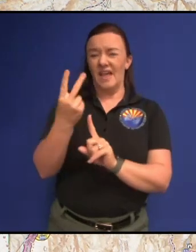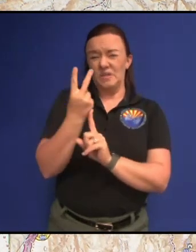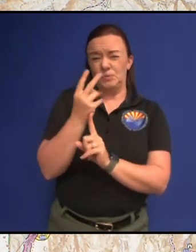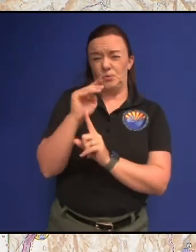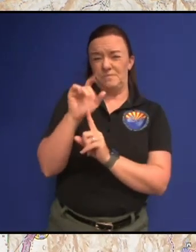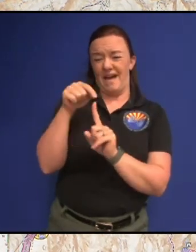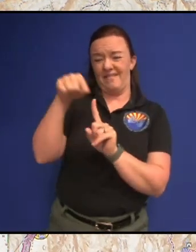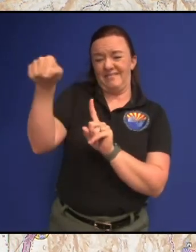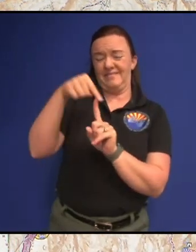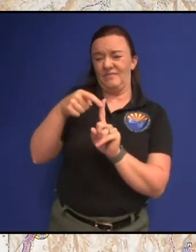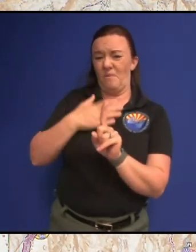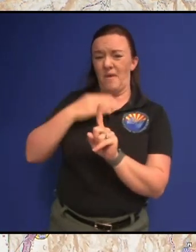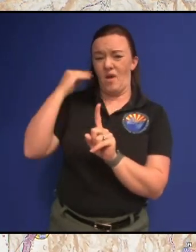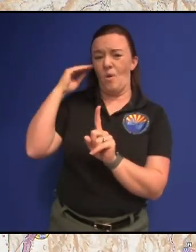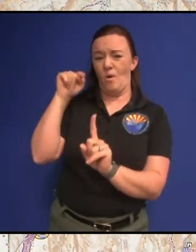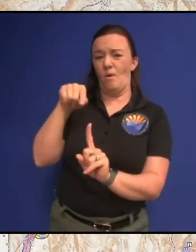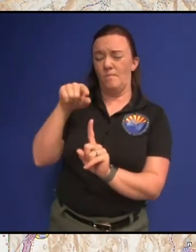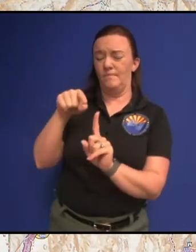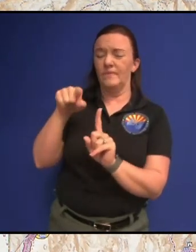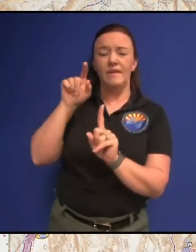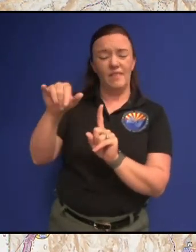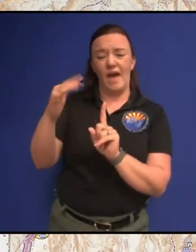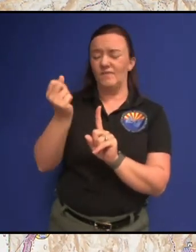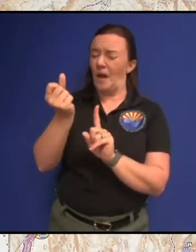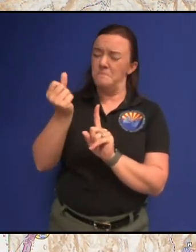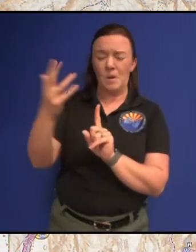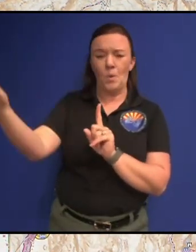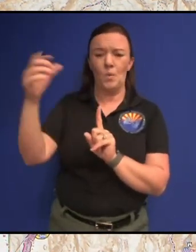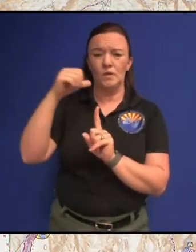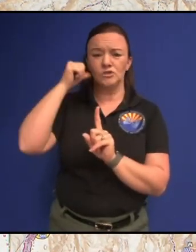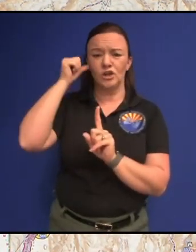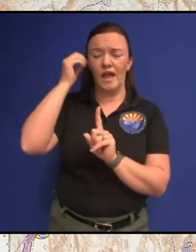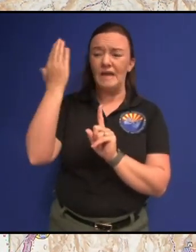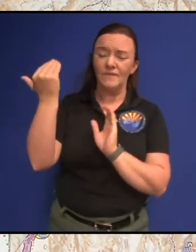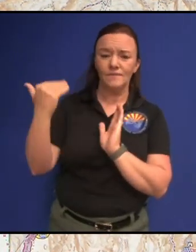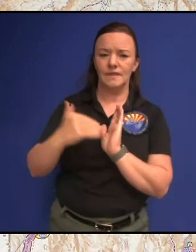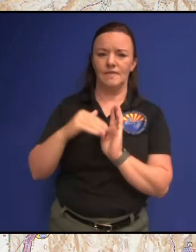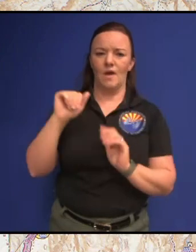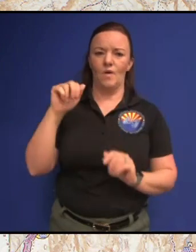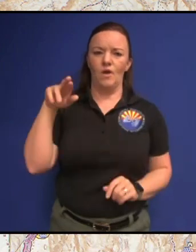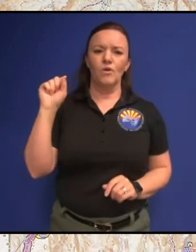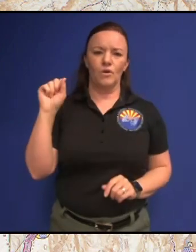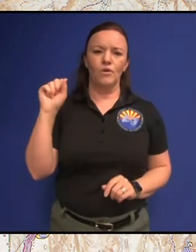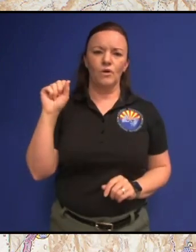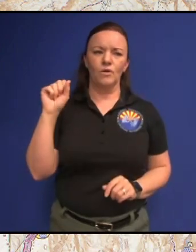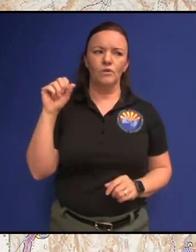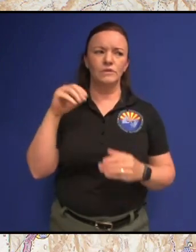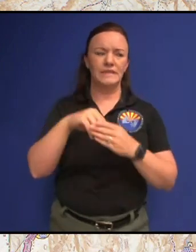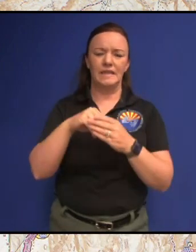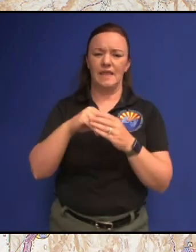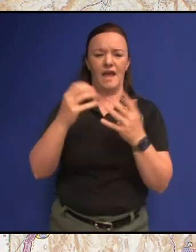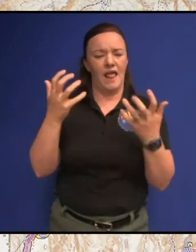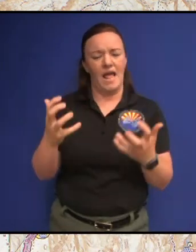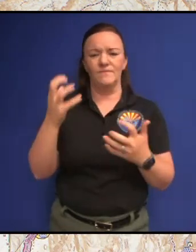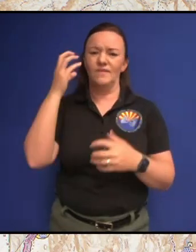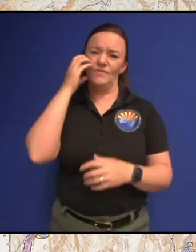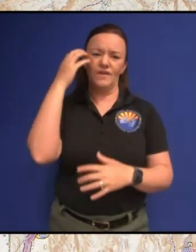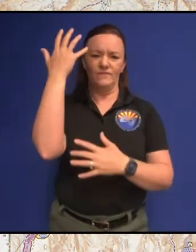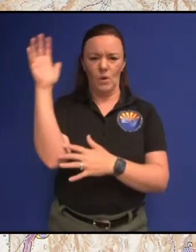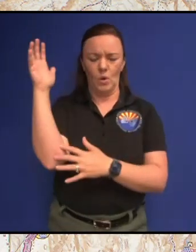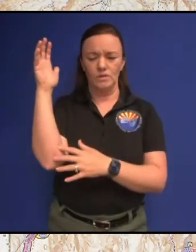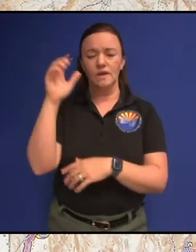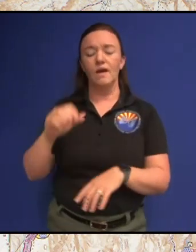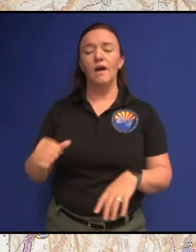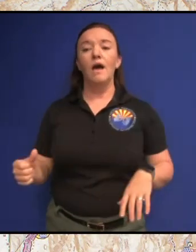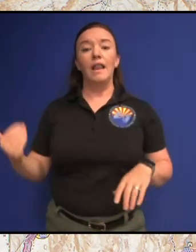that that blew up yesterday and went 15,000 acres into heavy timber there was another fire east of town last